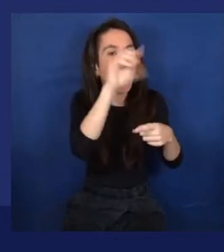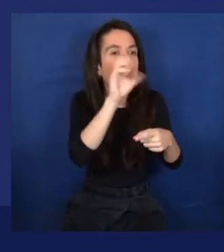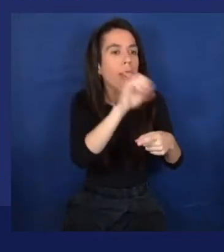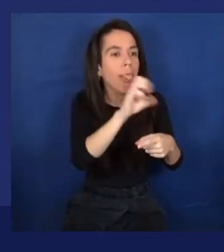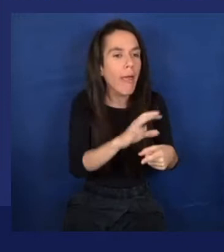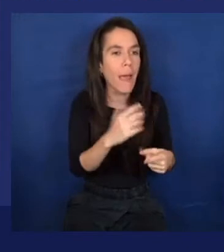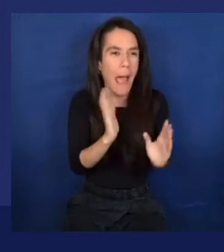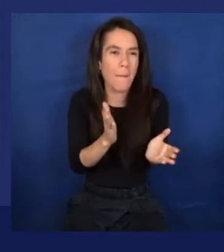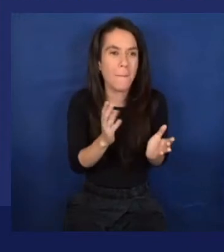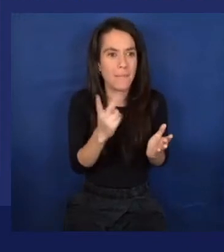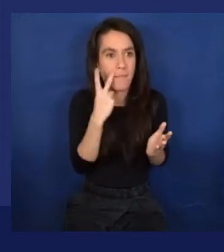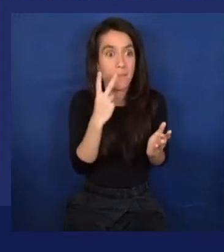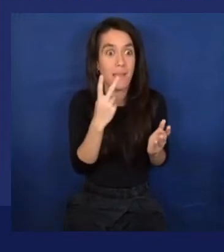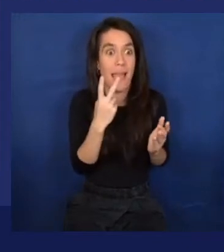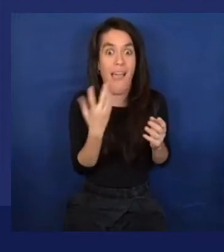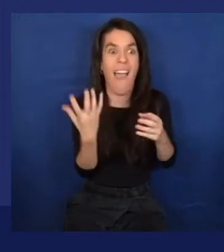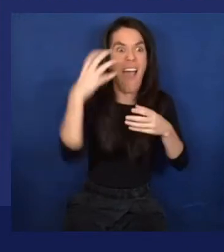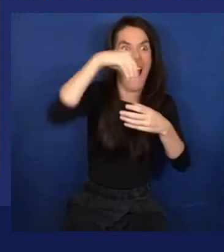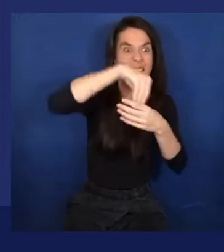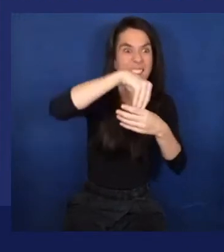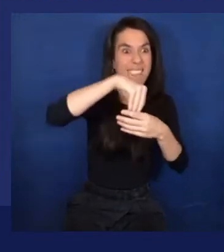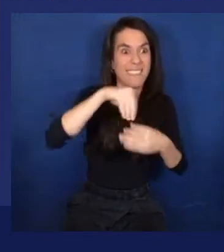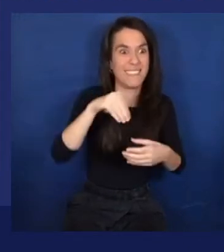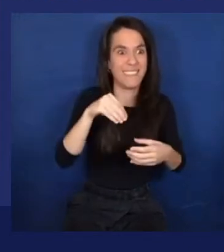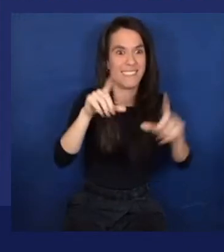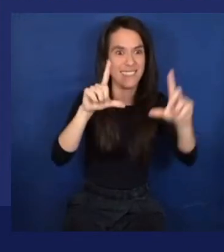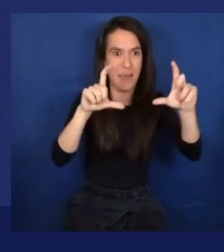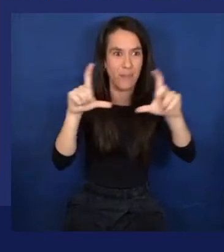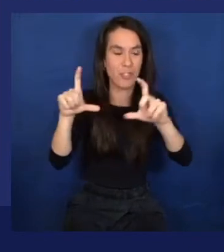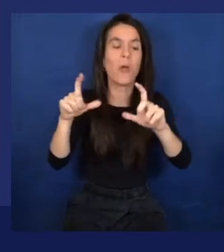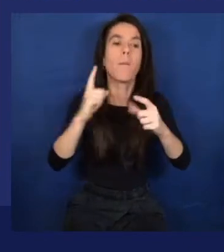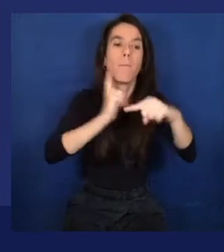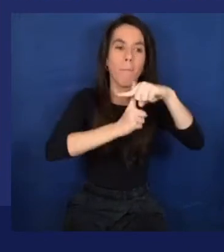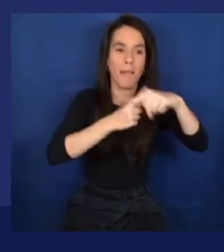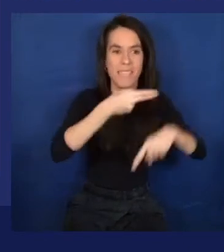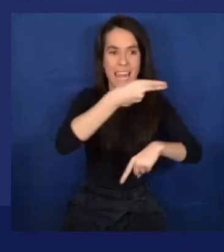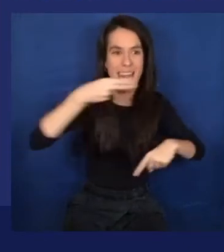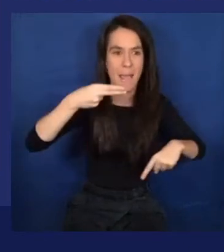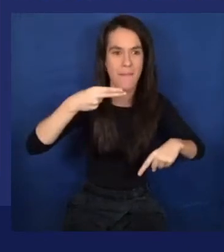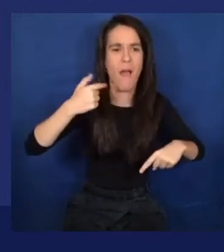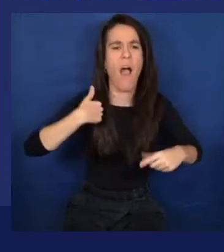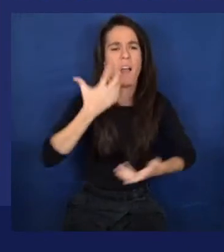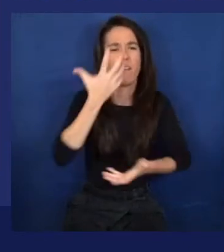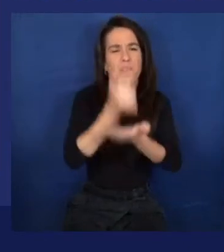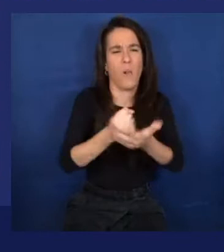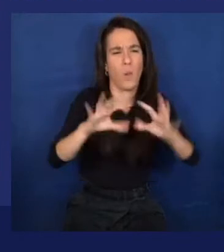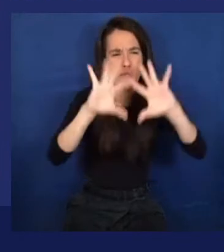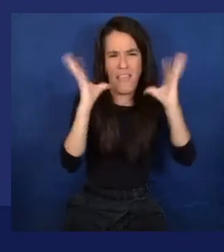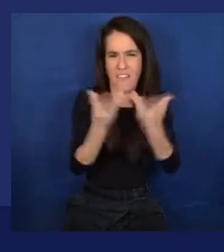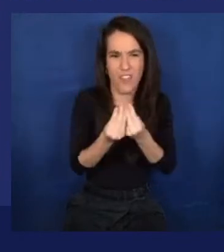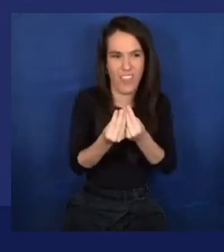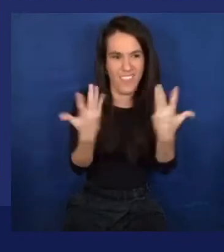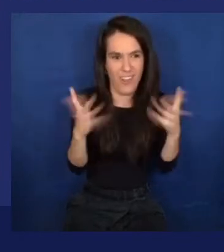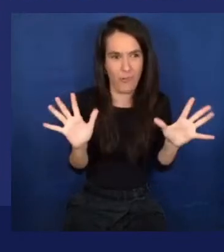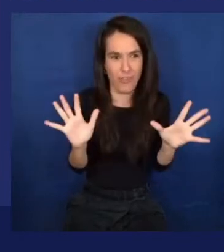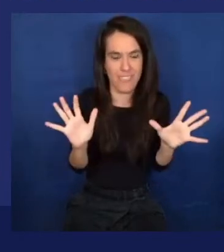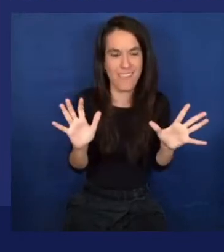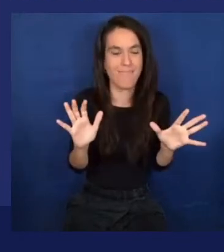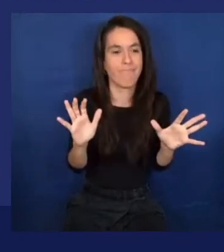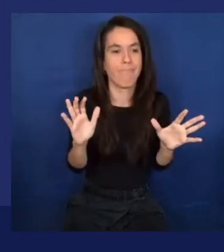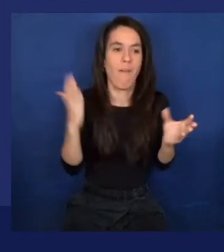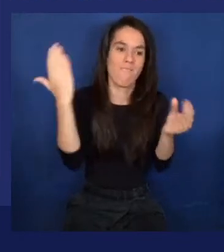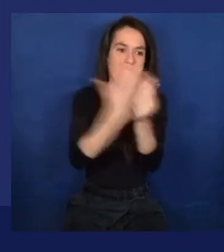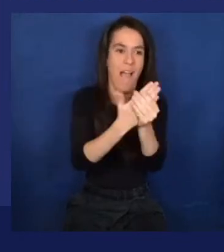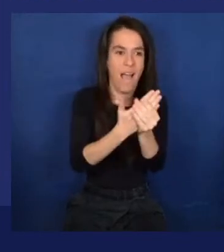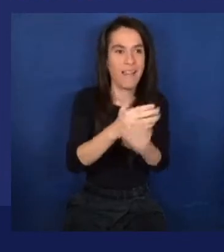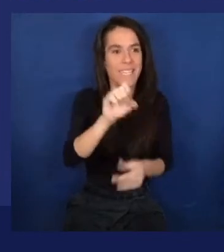And this is where you can add images and you have to give it a name. Now, downloaded everything already, I called it The Simpsons, we have the